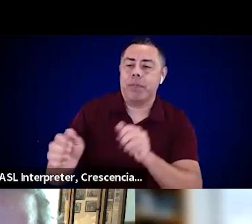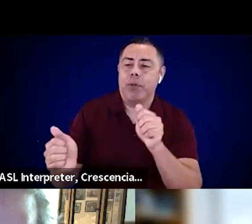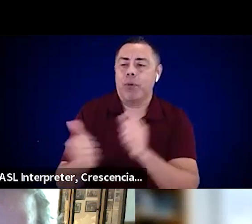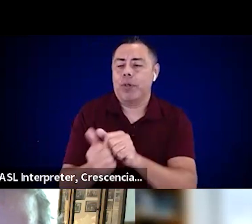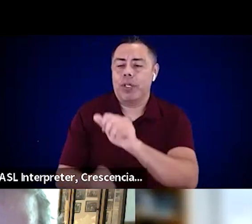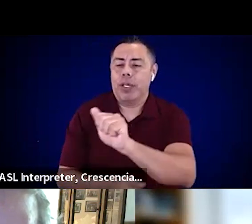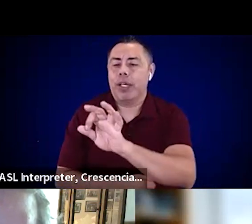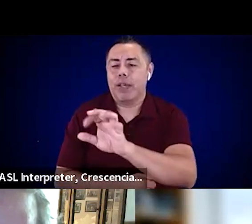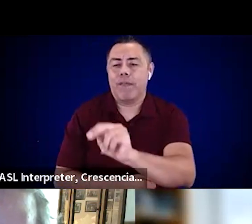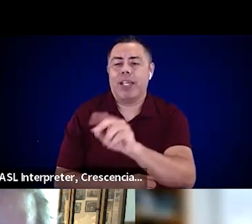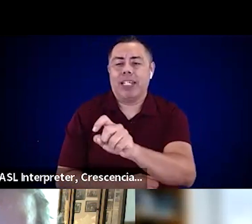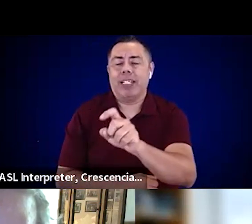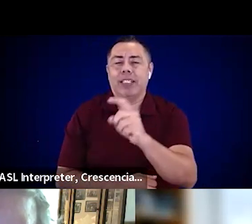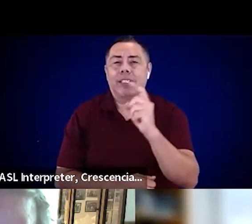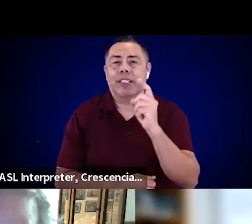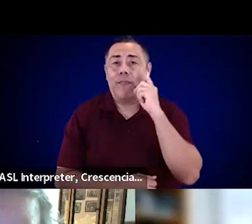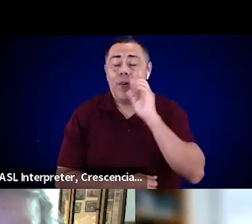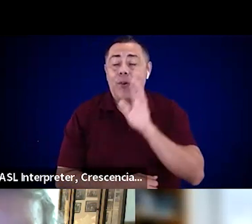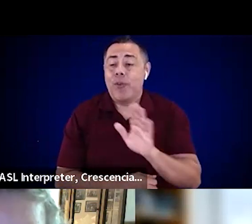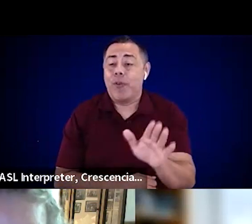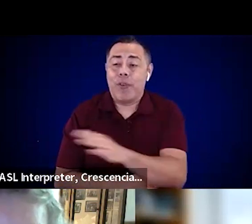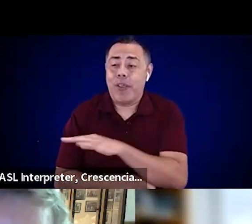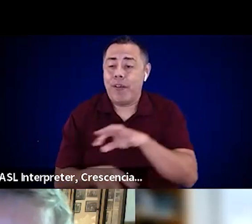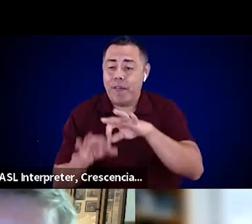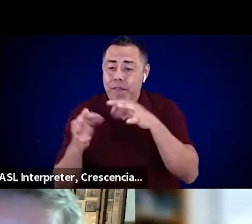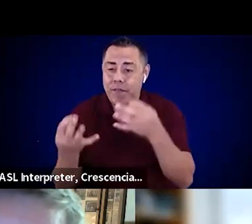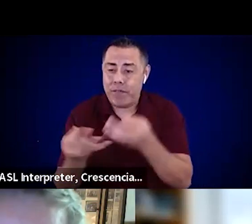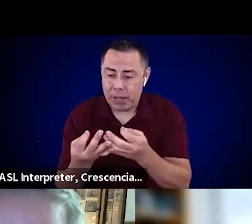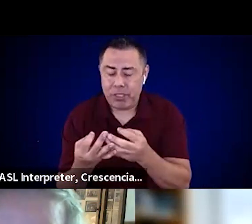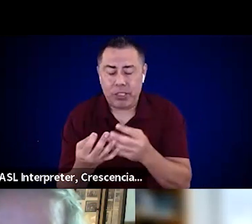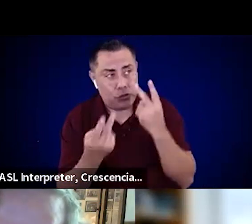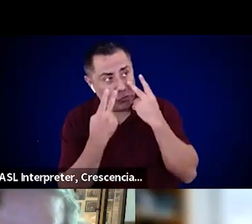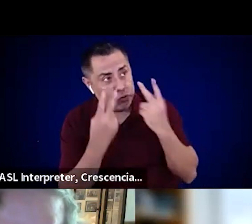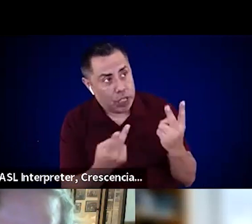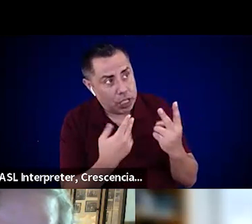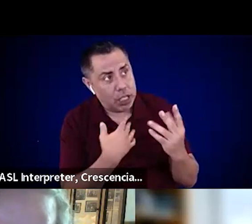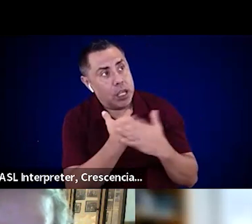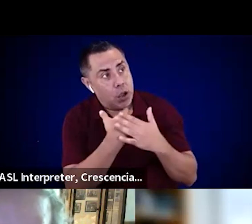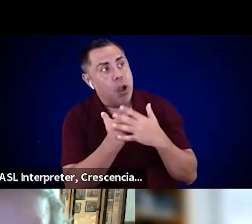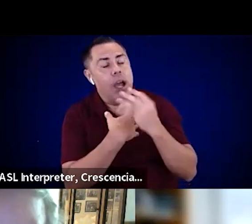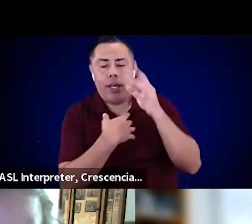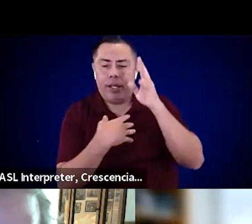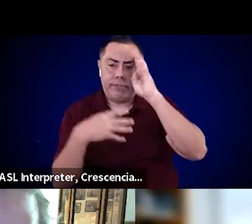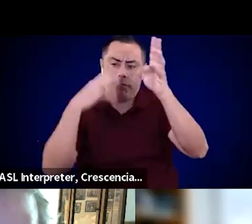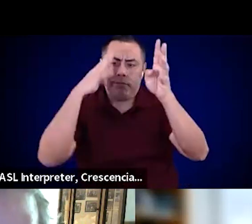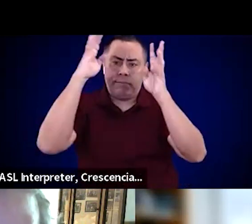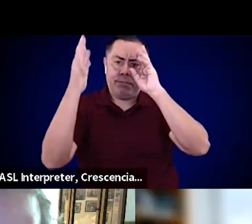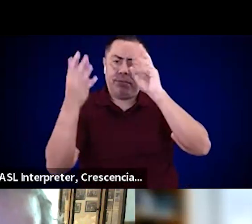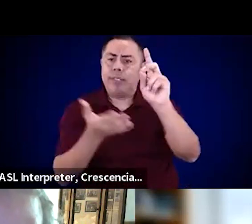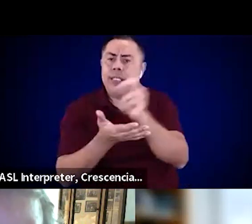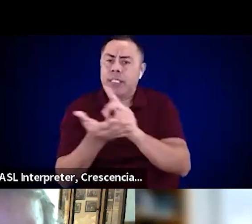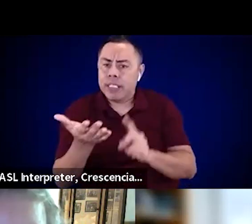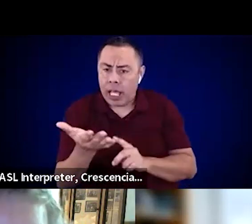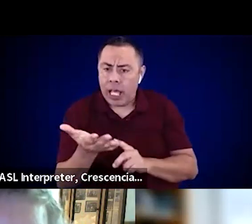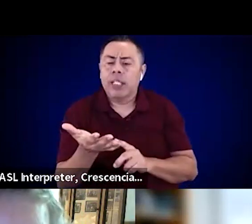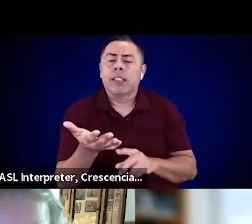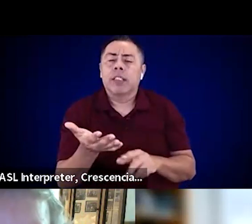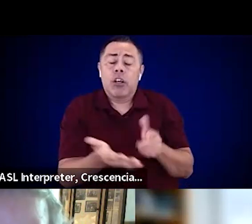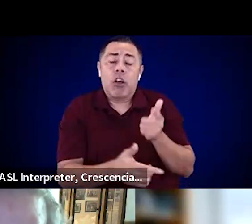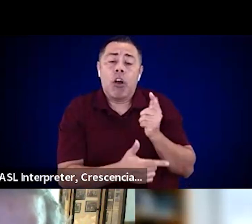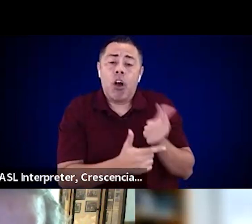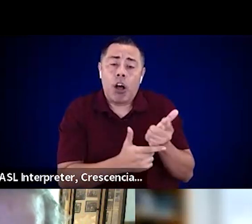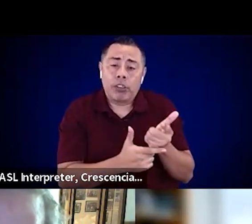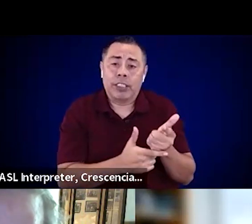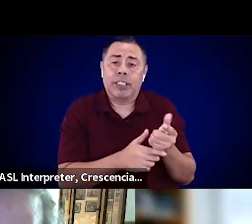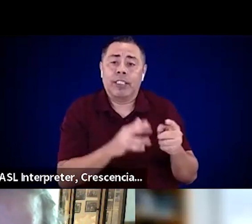ones design alternative evacuation plans, uh, for themselves to, um, supplement